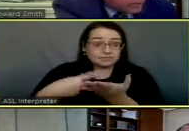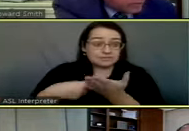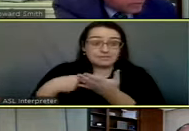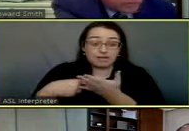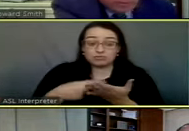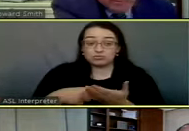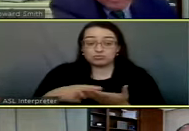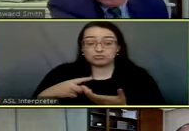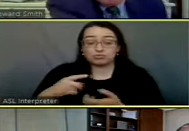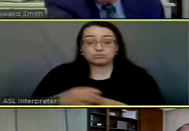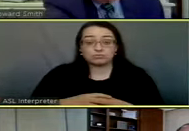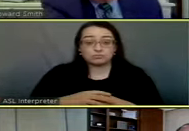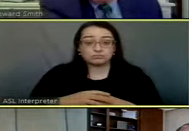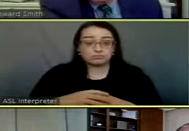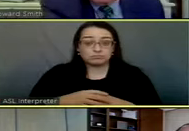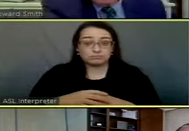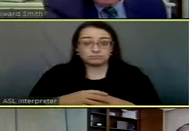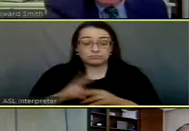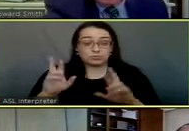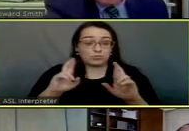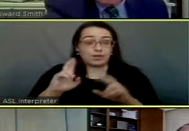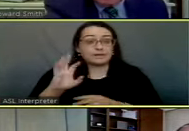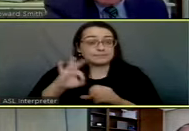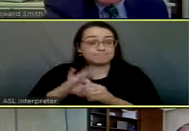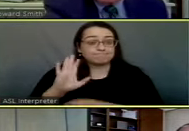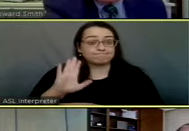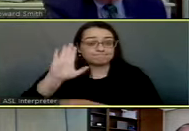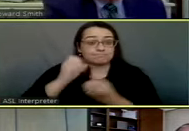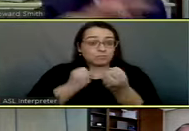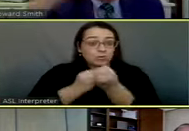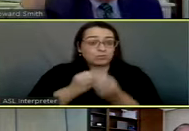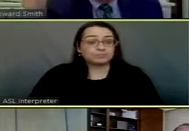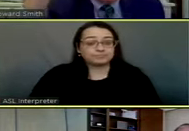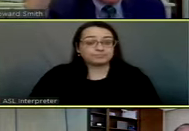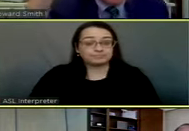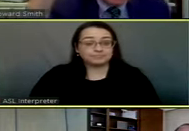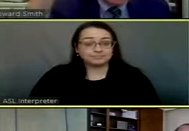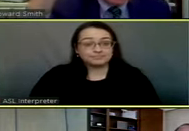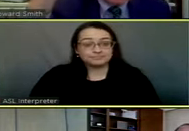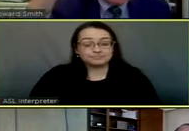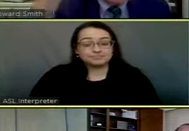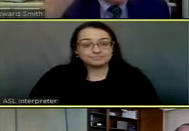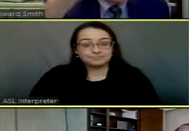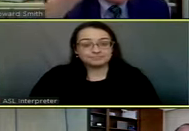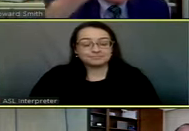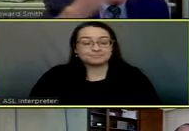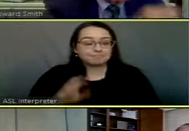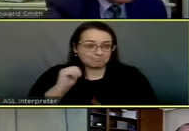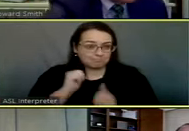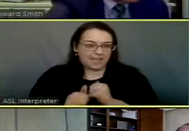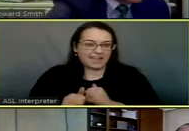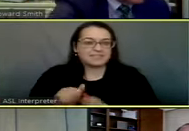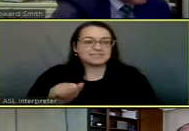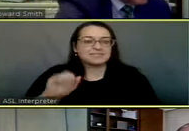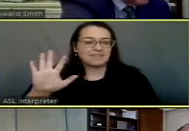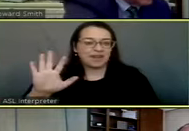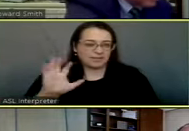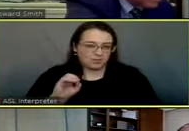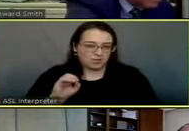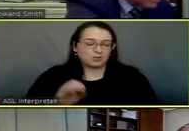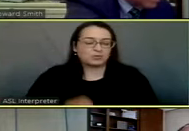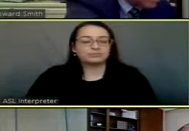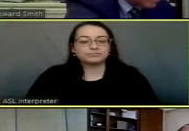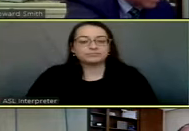on the motion? All those in favor, please raise your hand. That passes with the 5-0 vote.